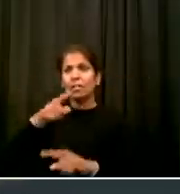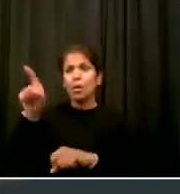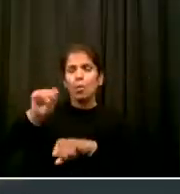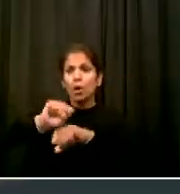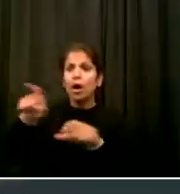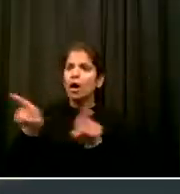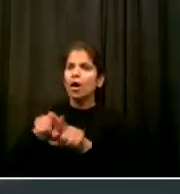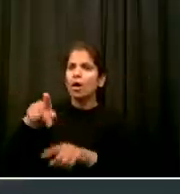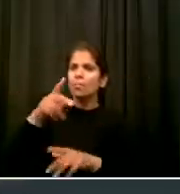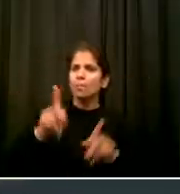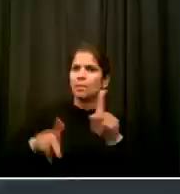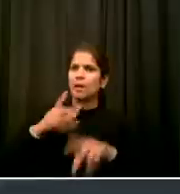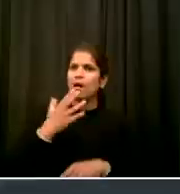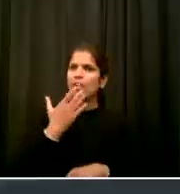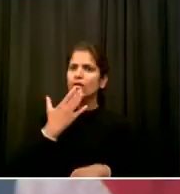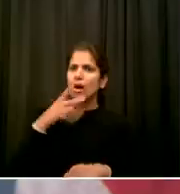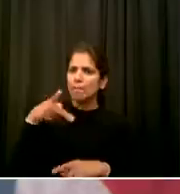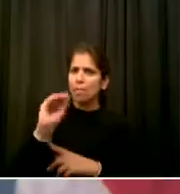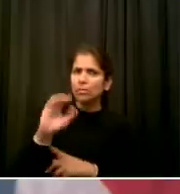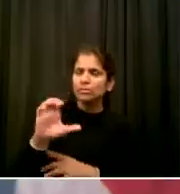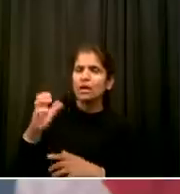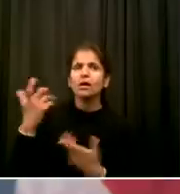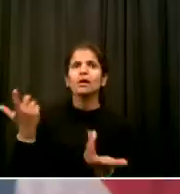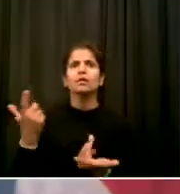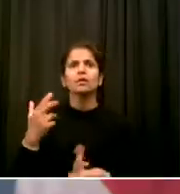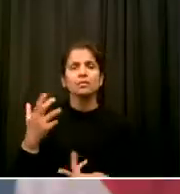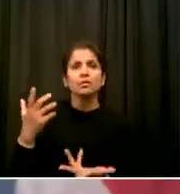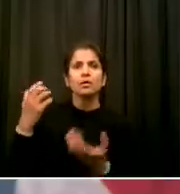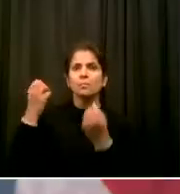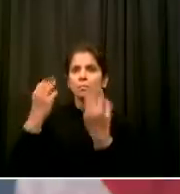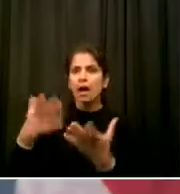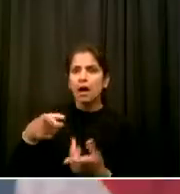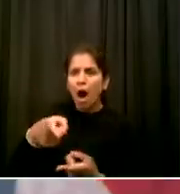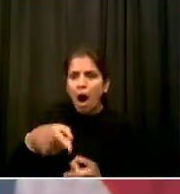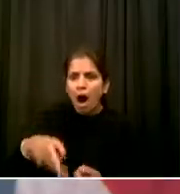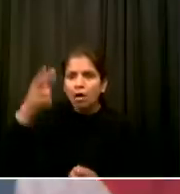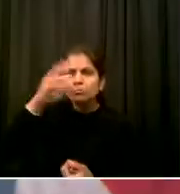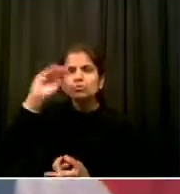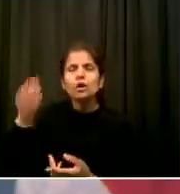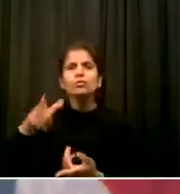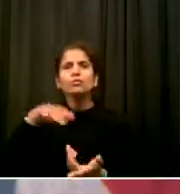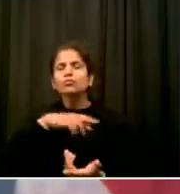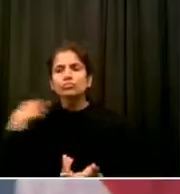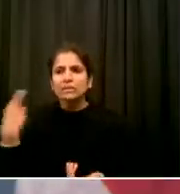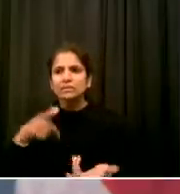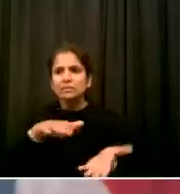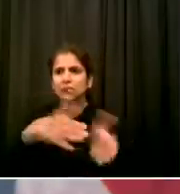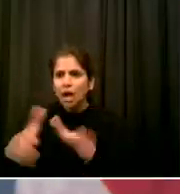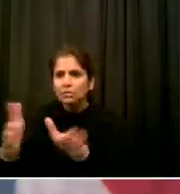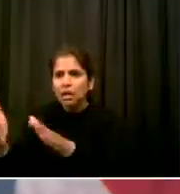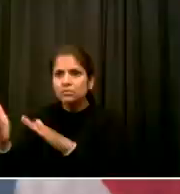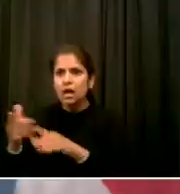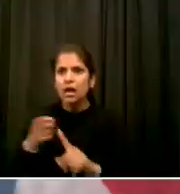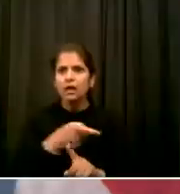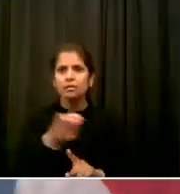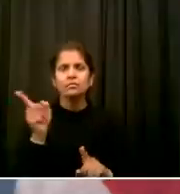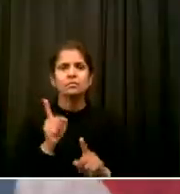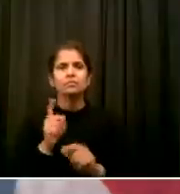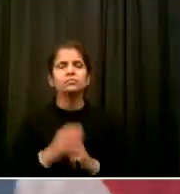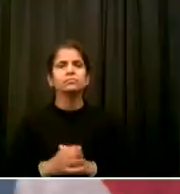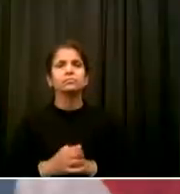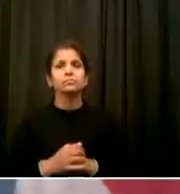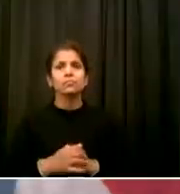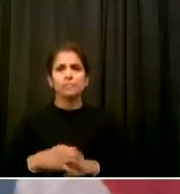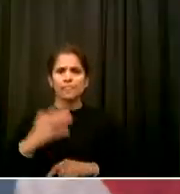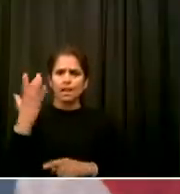How have immigration policies been designed to pit ethnic minorities against each other With stereotypes